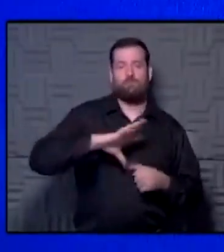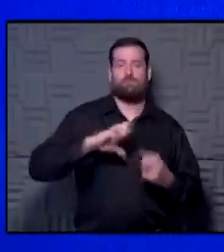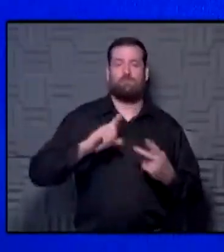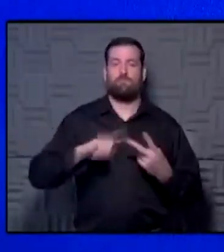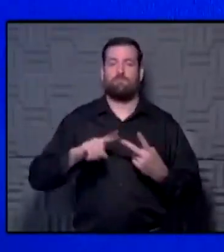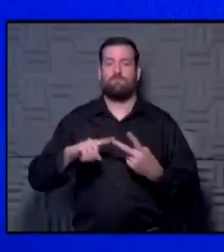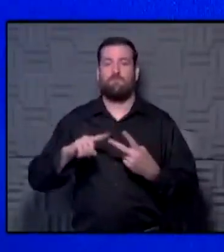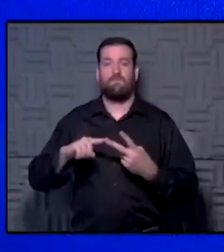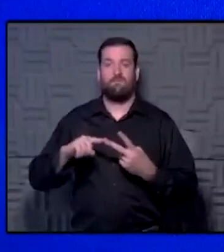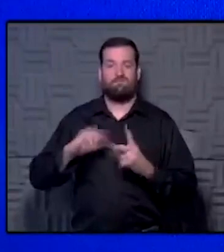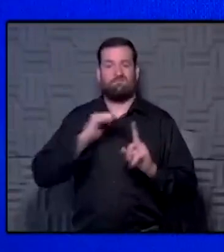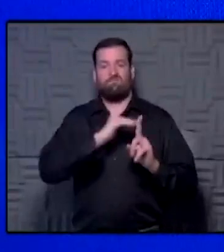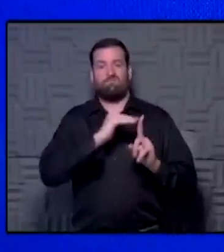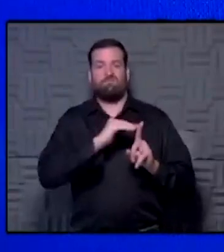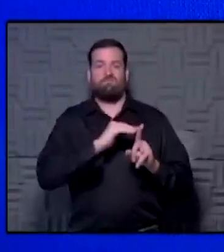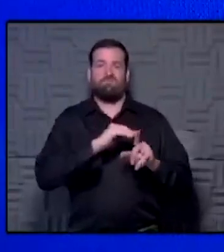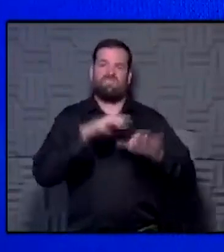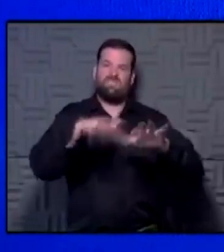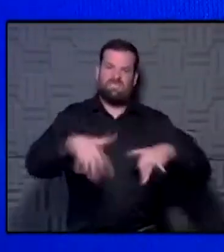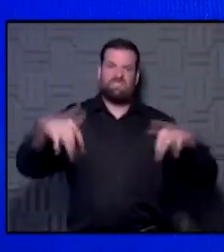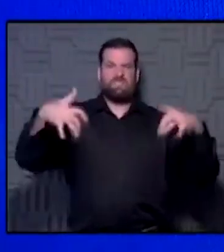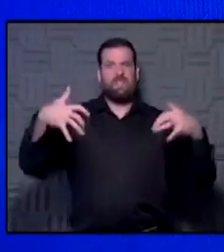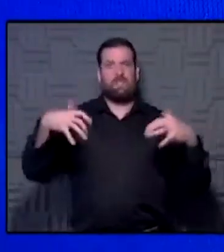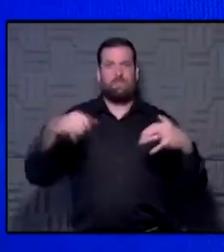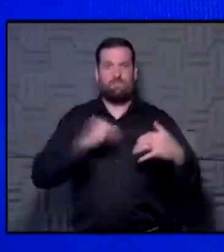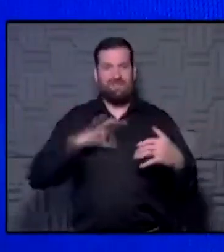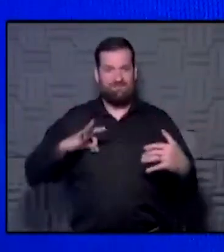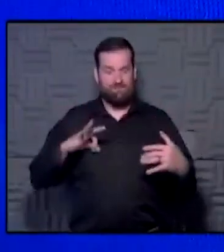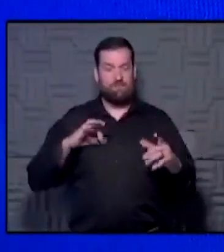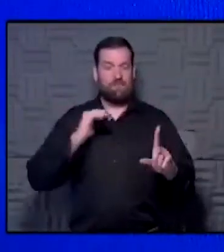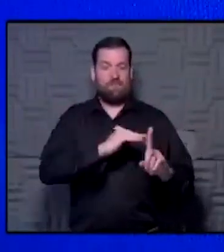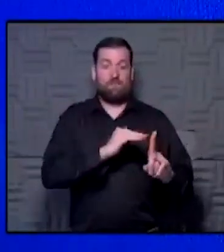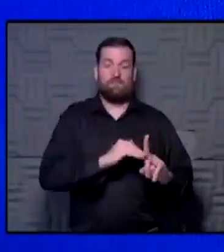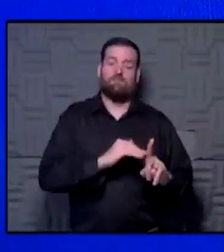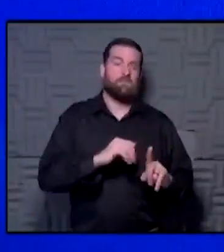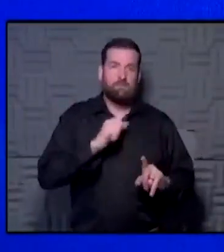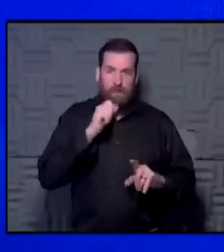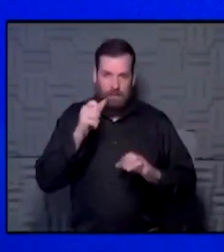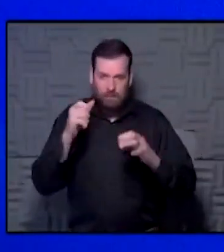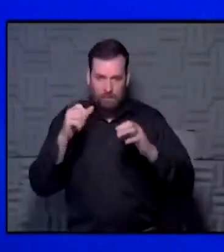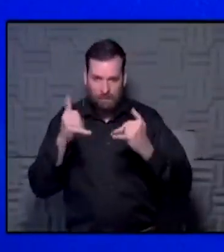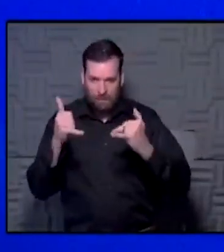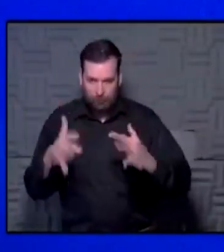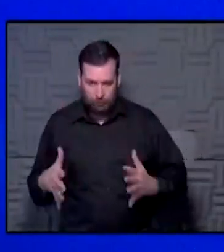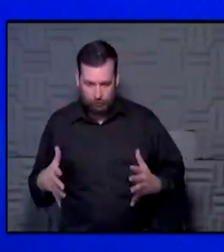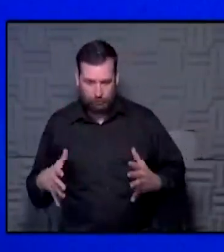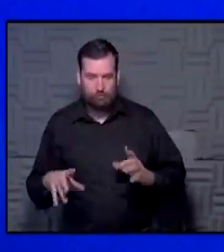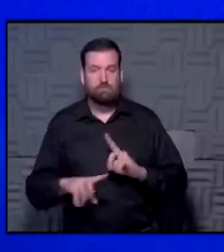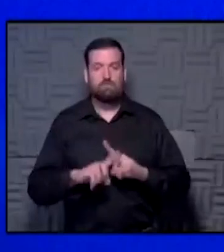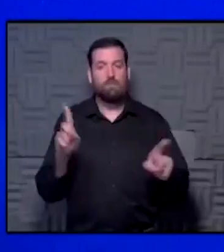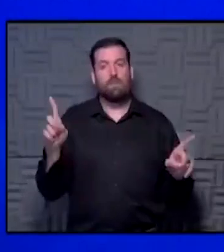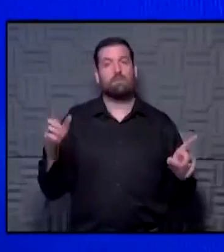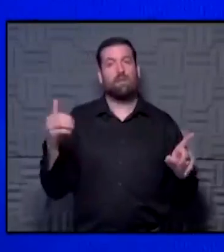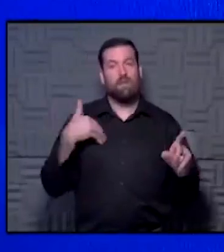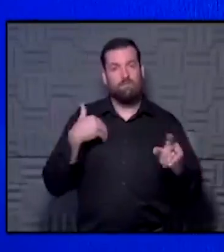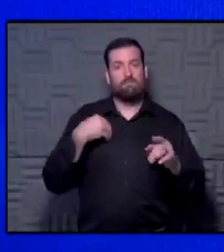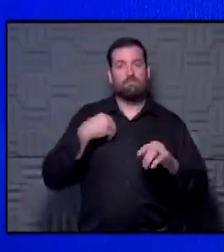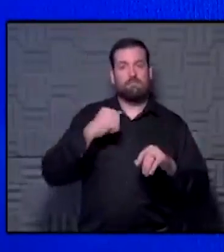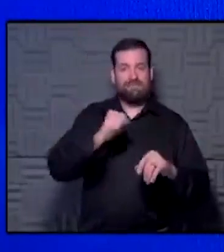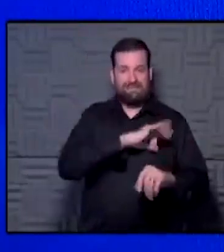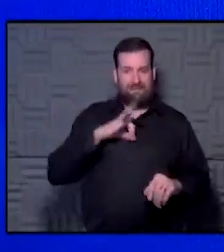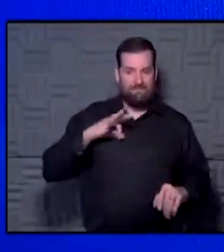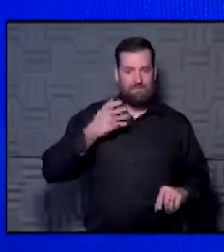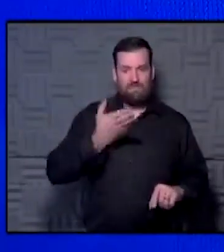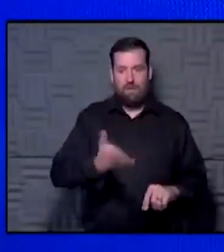I would get the stadium officials because the Chiefs are going to be patrolling the game. Not the players, of course, but they have staff in the stadium.